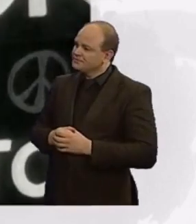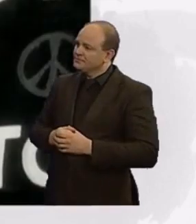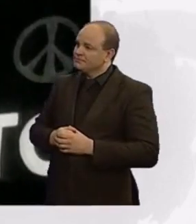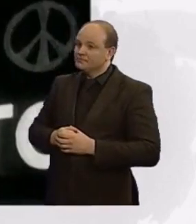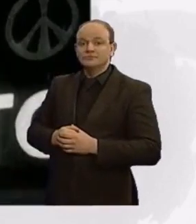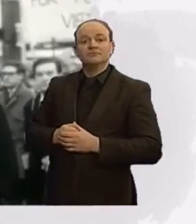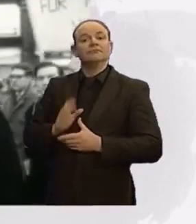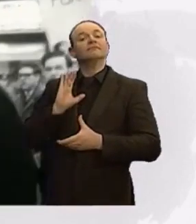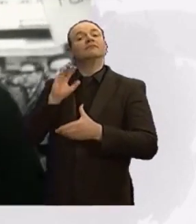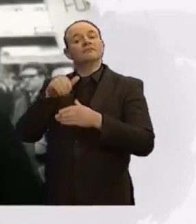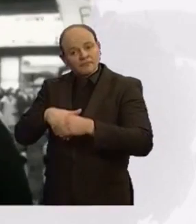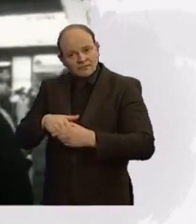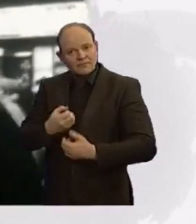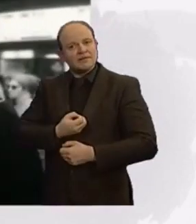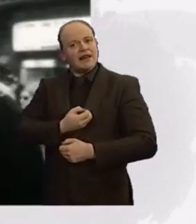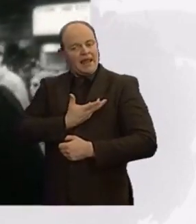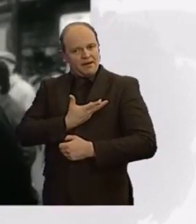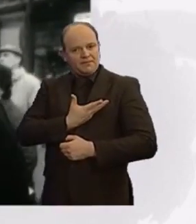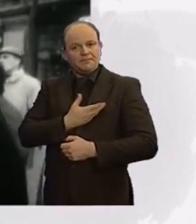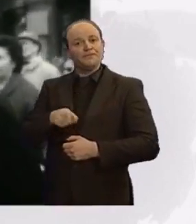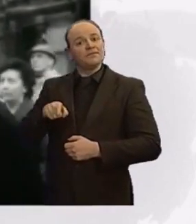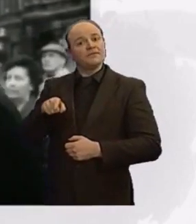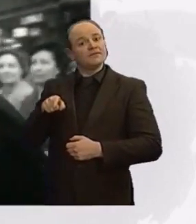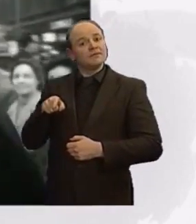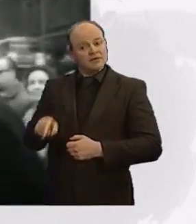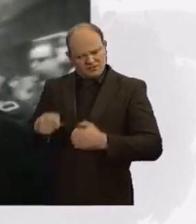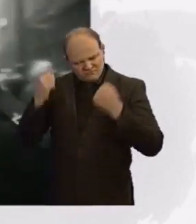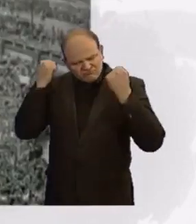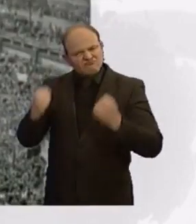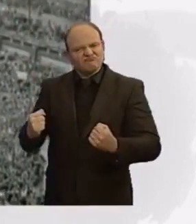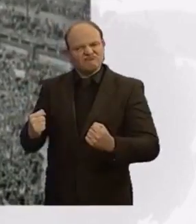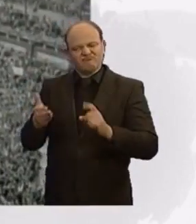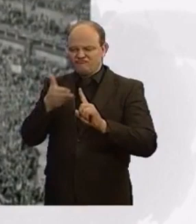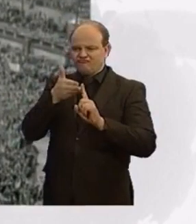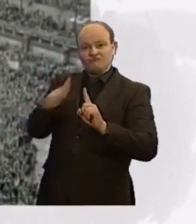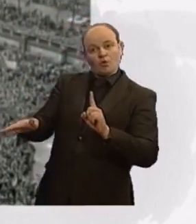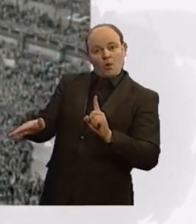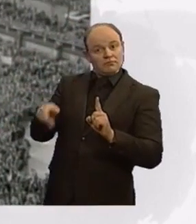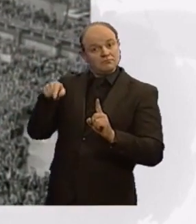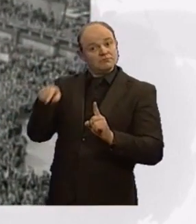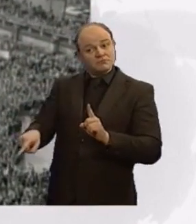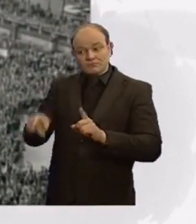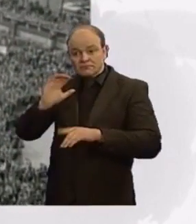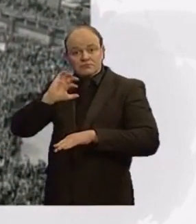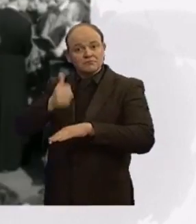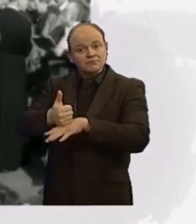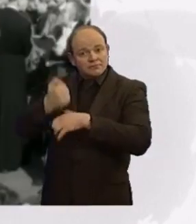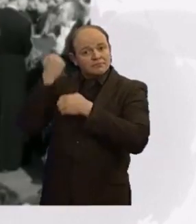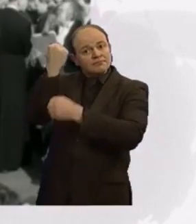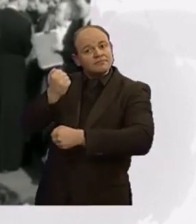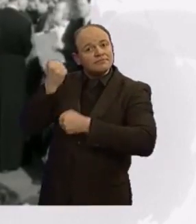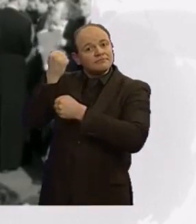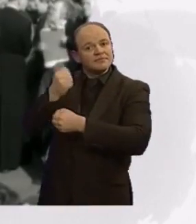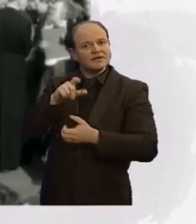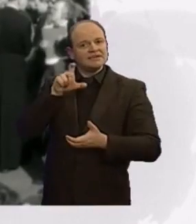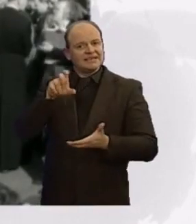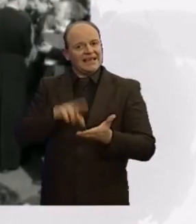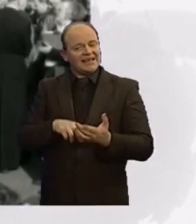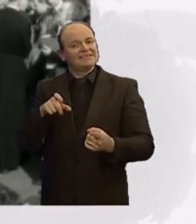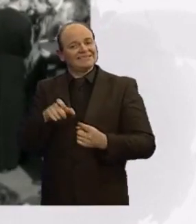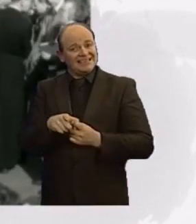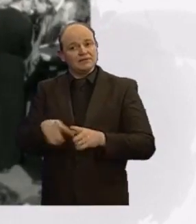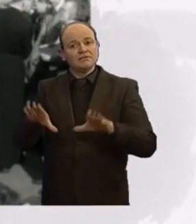He pressed for a more radical agenda, especially in defence policy, helping to found the campaign for nuclear disarmament. This is a